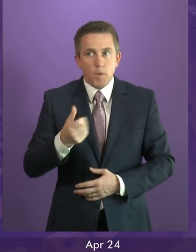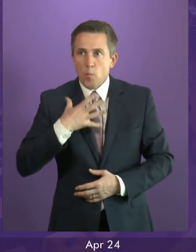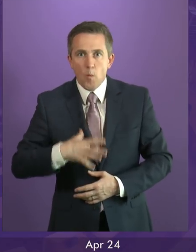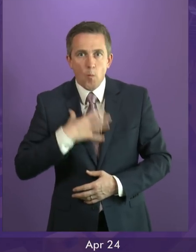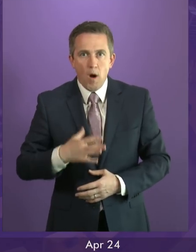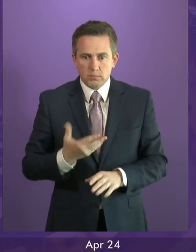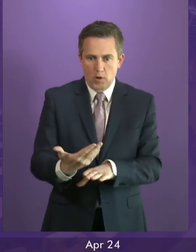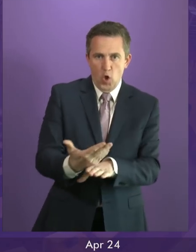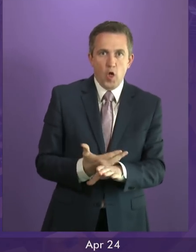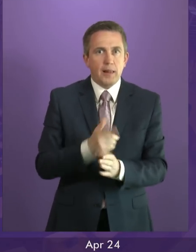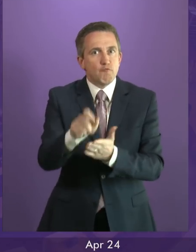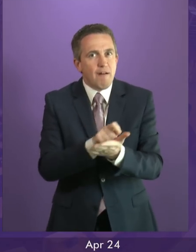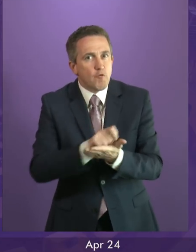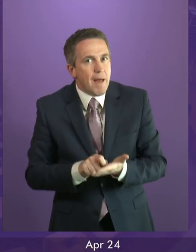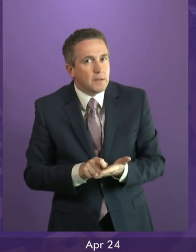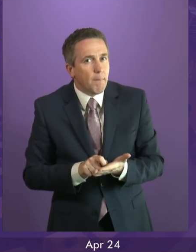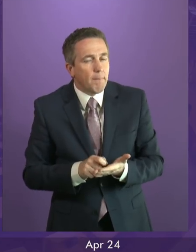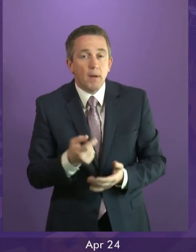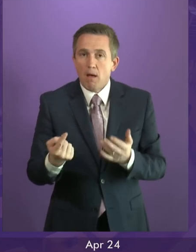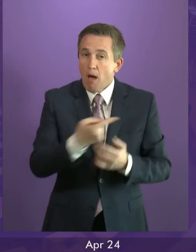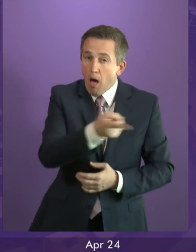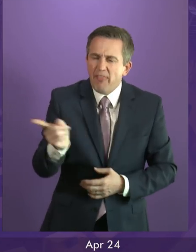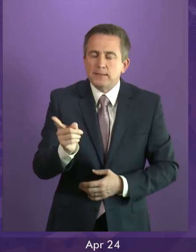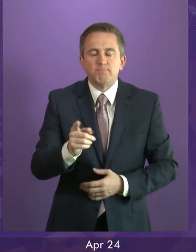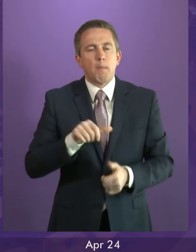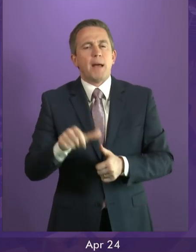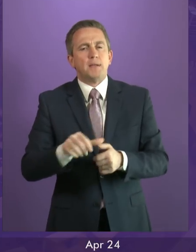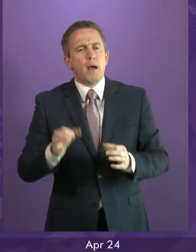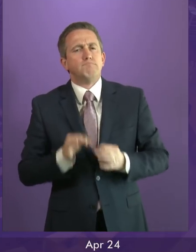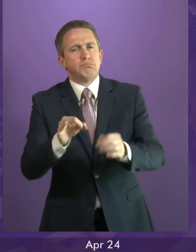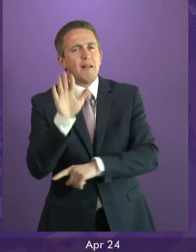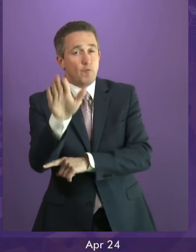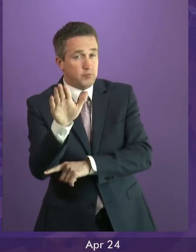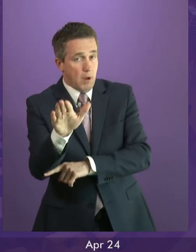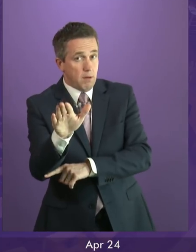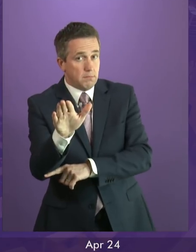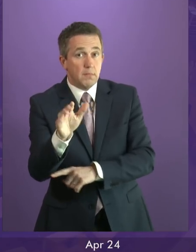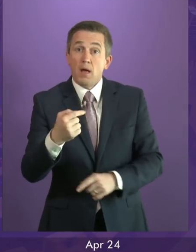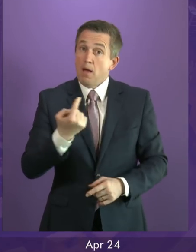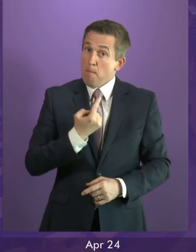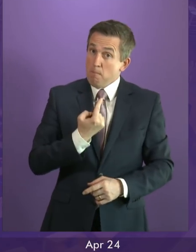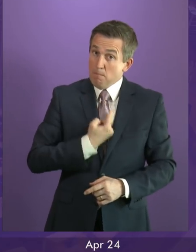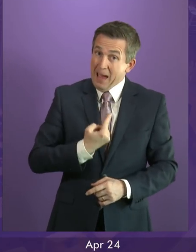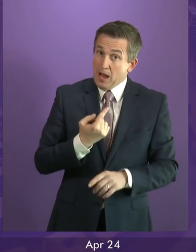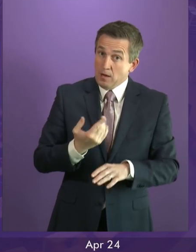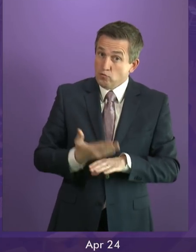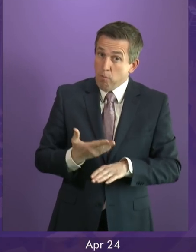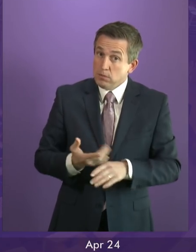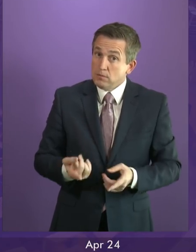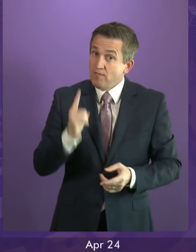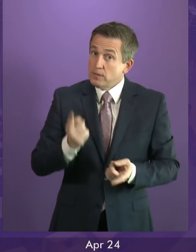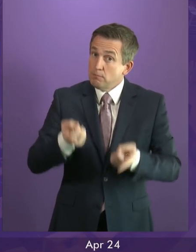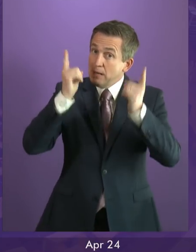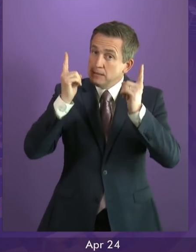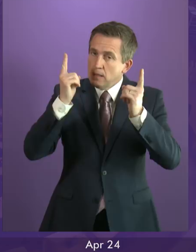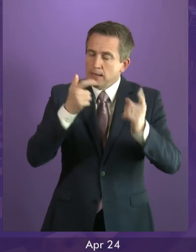referendum. Others want that choice to be much later. My job as First Minister is to reach a judgment, not